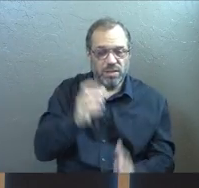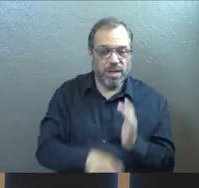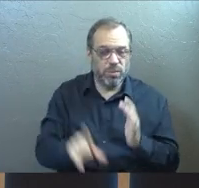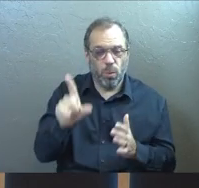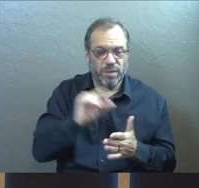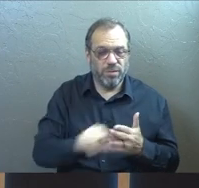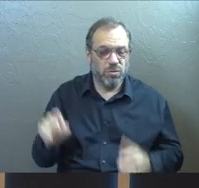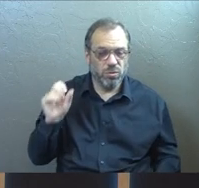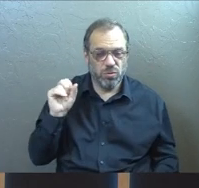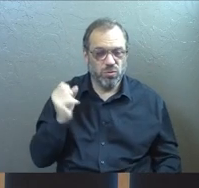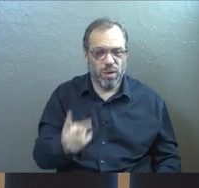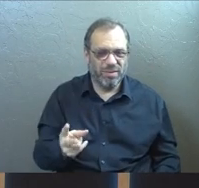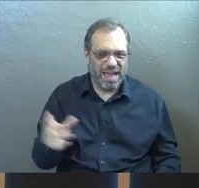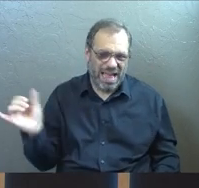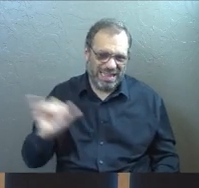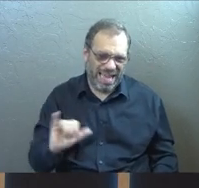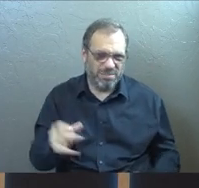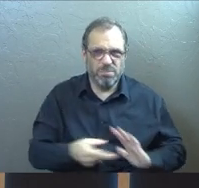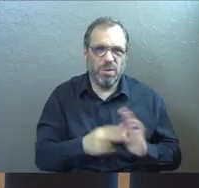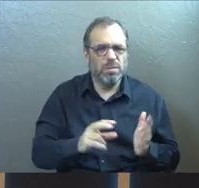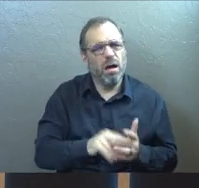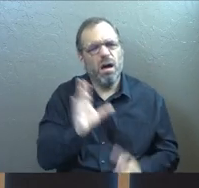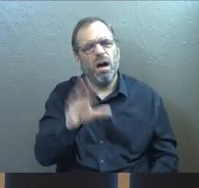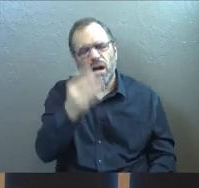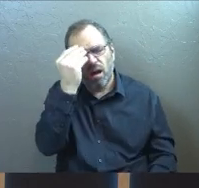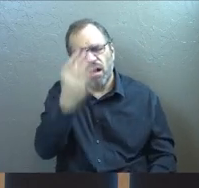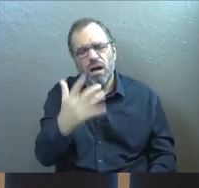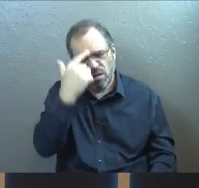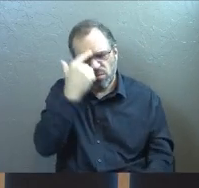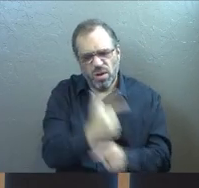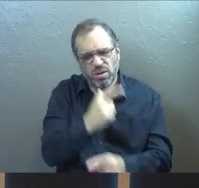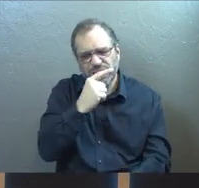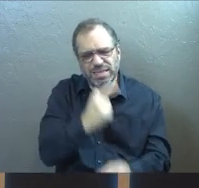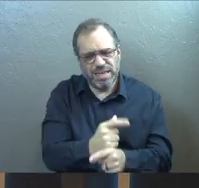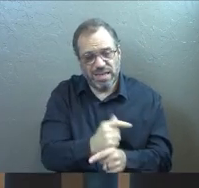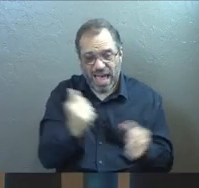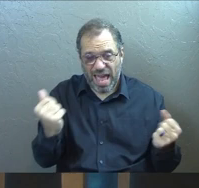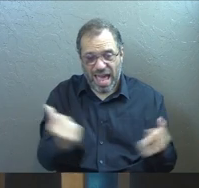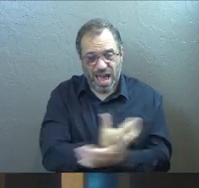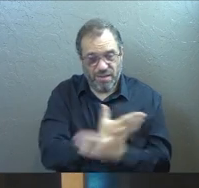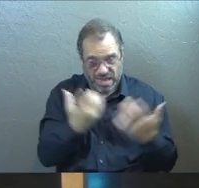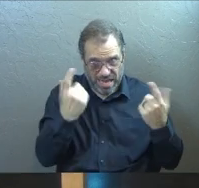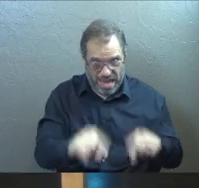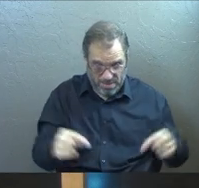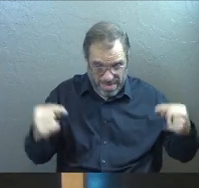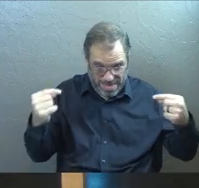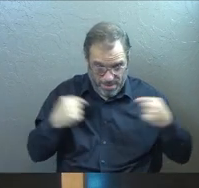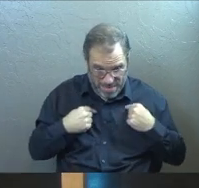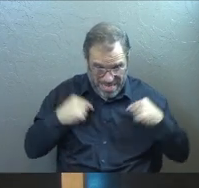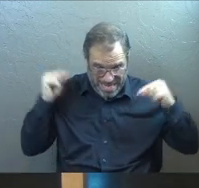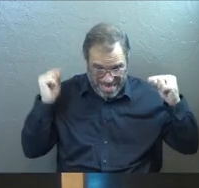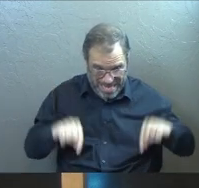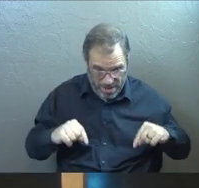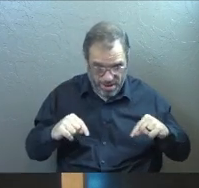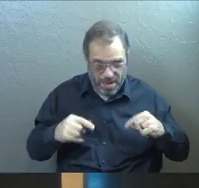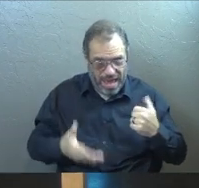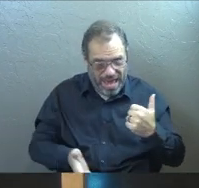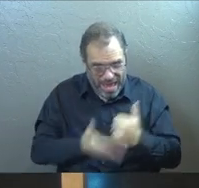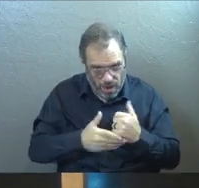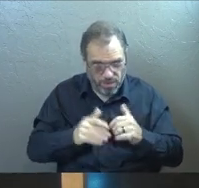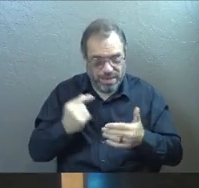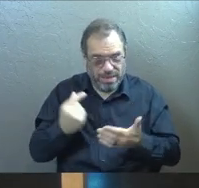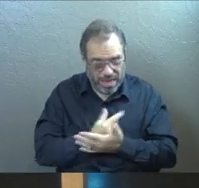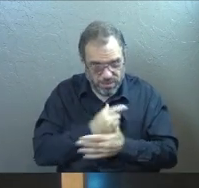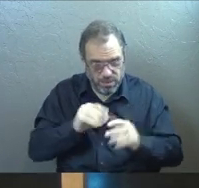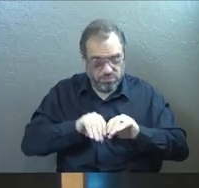12, almost like his purpose. He says, want you to know my dear brothers and sisters, that everything that has happened to me here has helped to